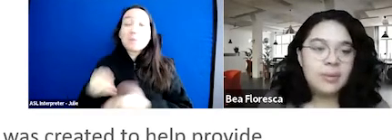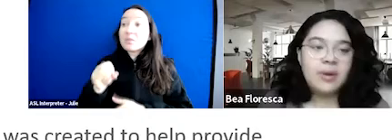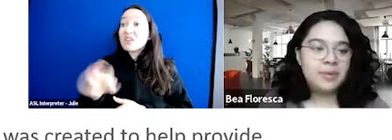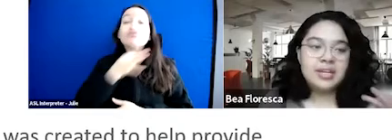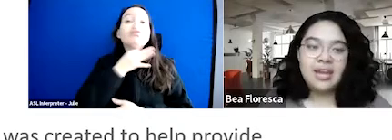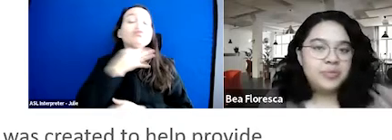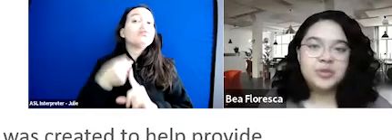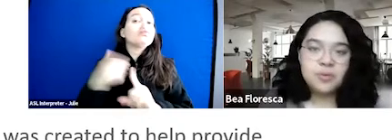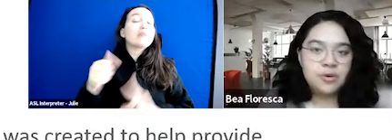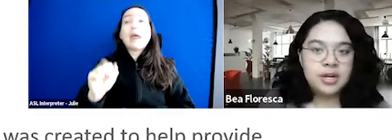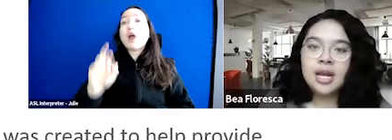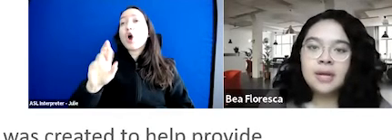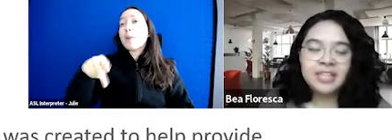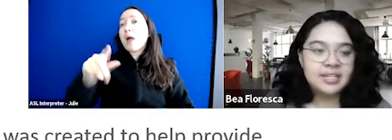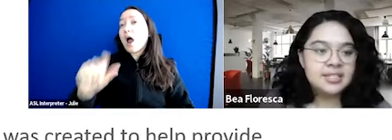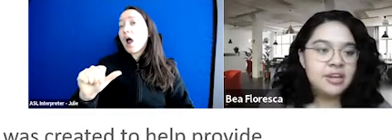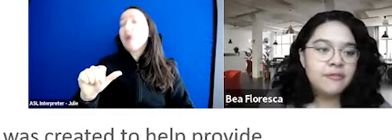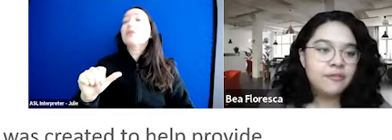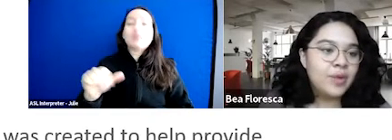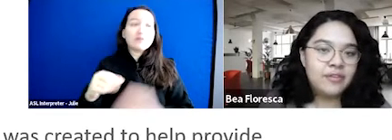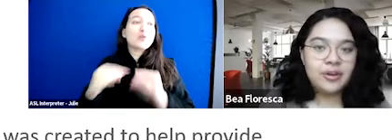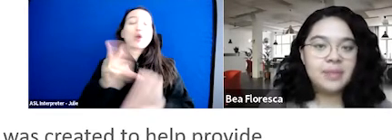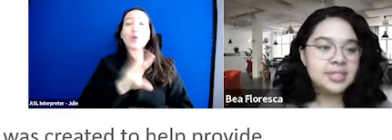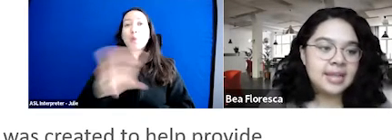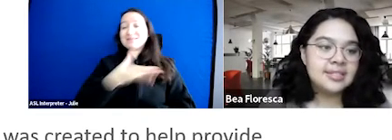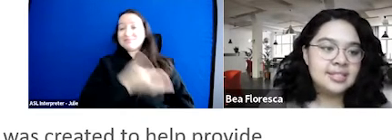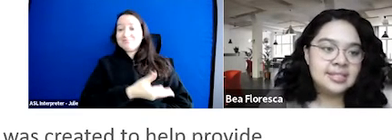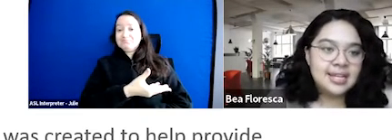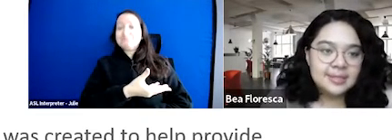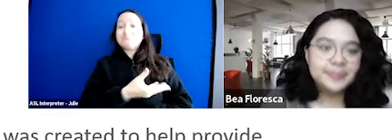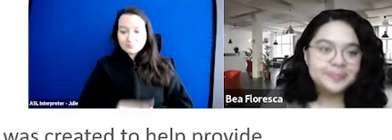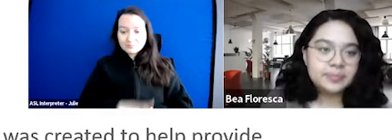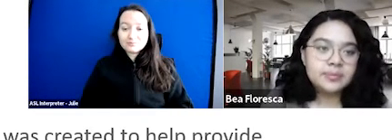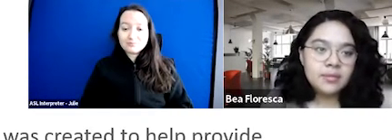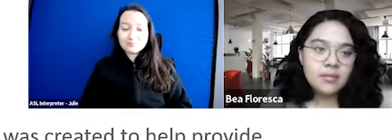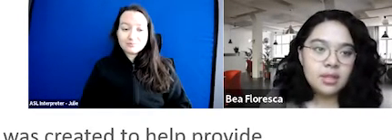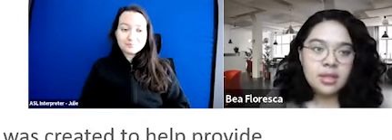learn more about ARPA again, there's more links here for whenever you're able to access these slides.